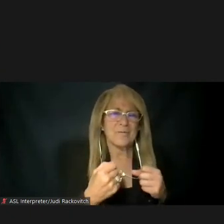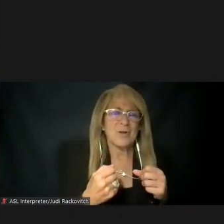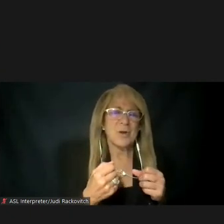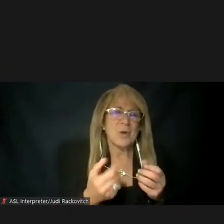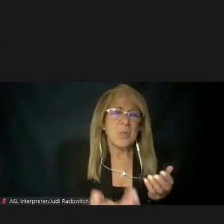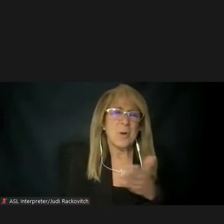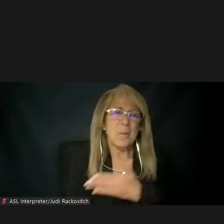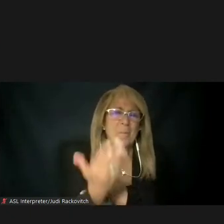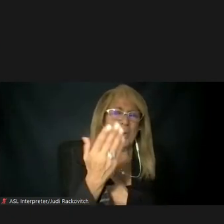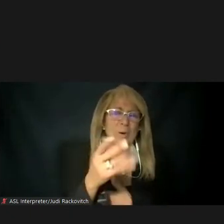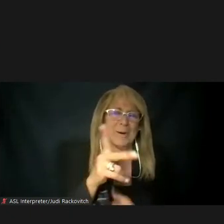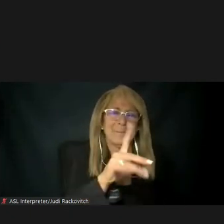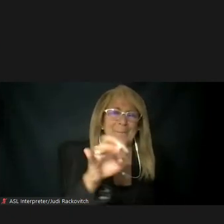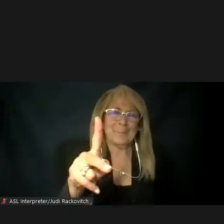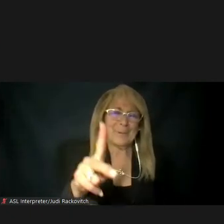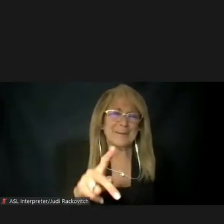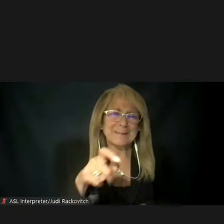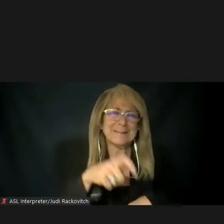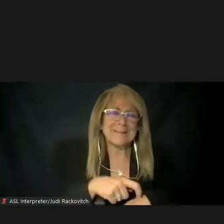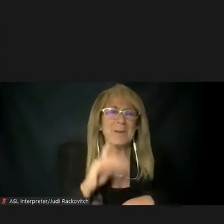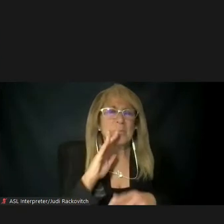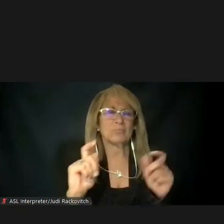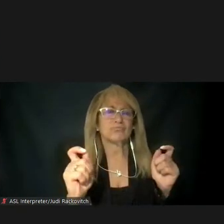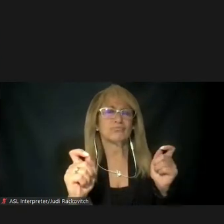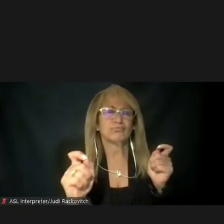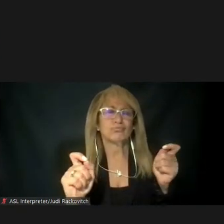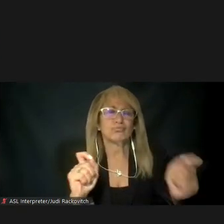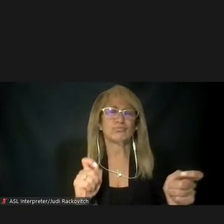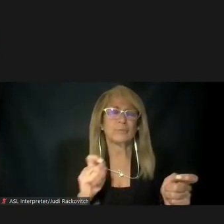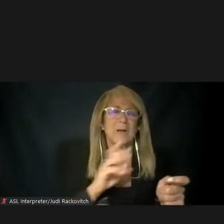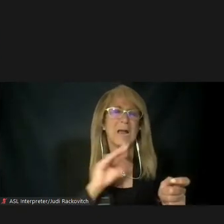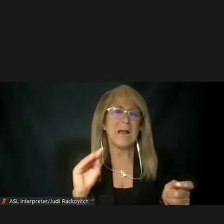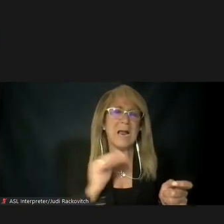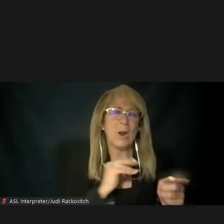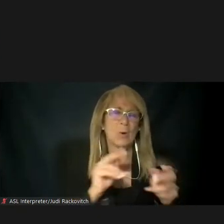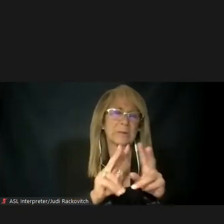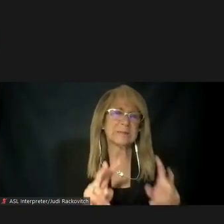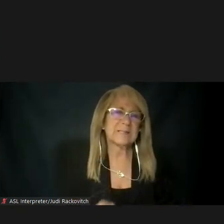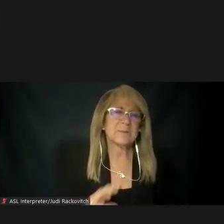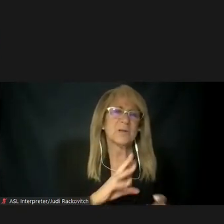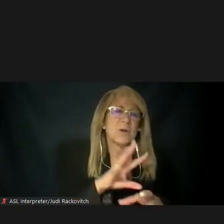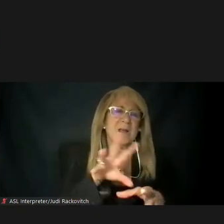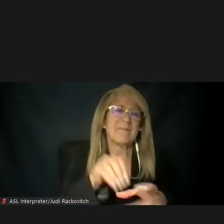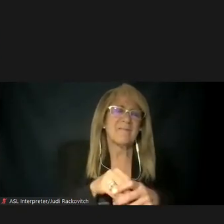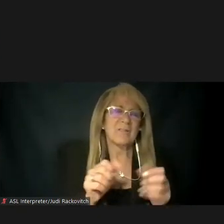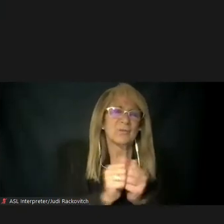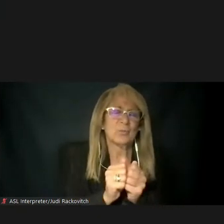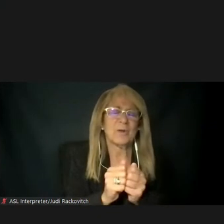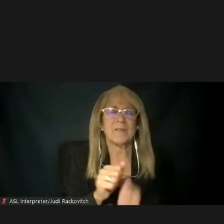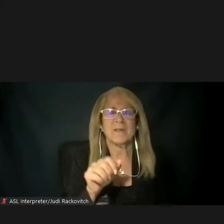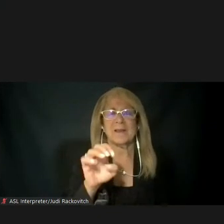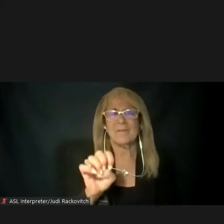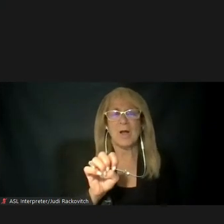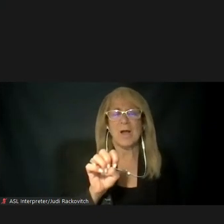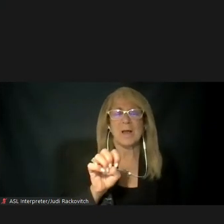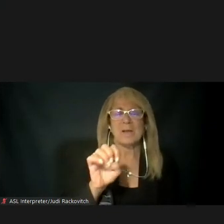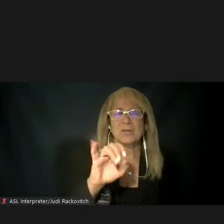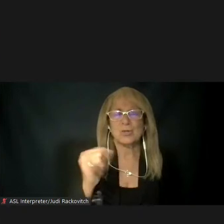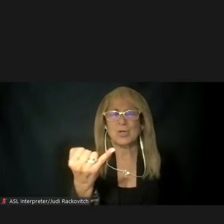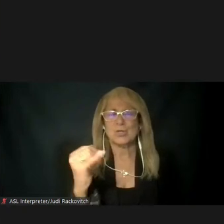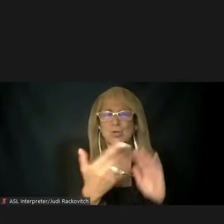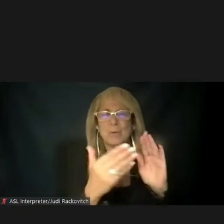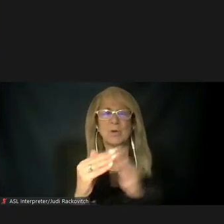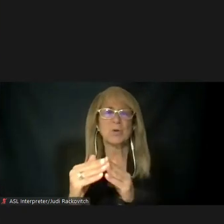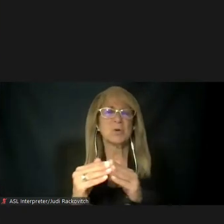We will continue to refine our data and assessment as we engage with members of environmental justice communities. In addition to the